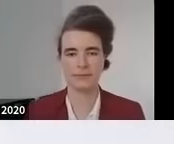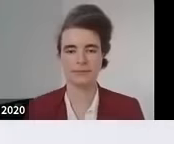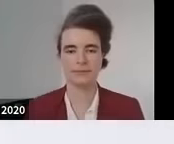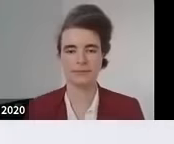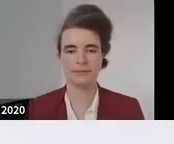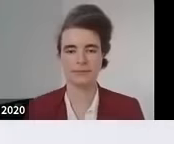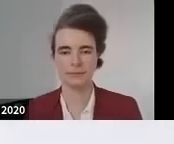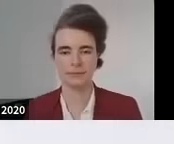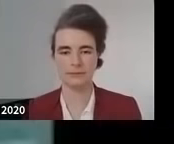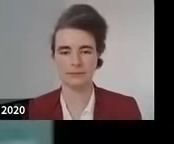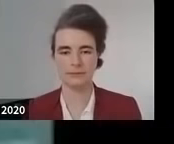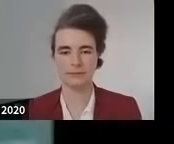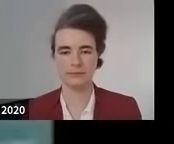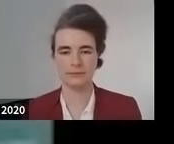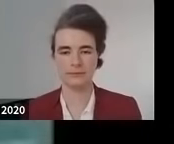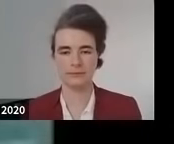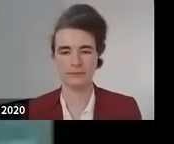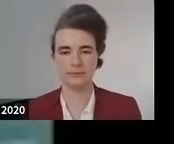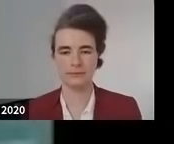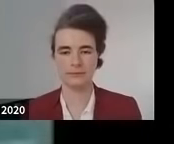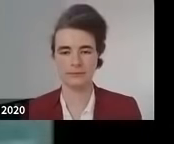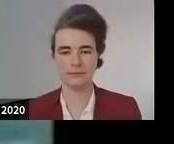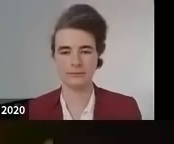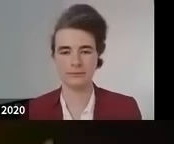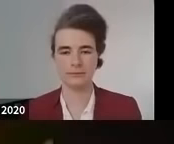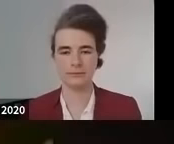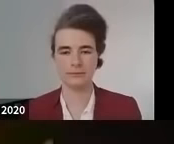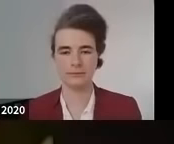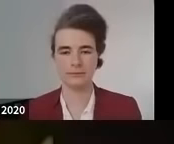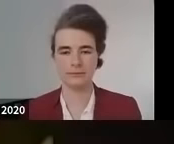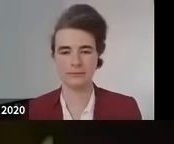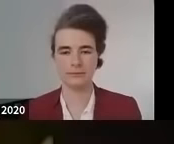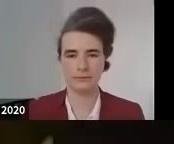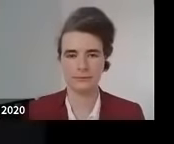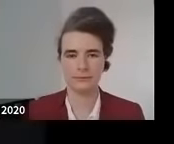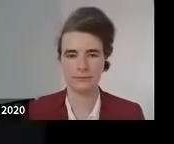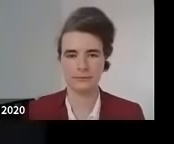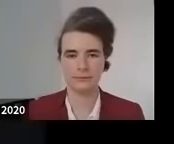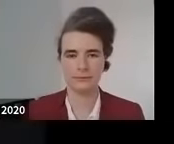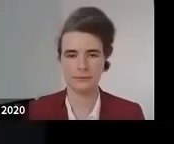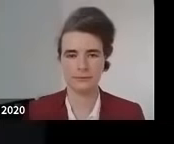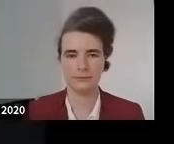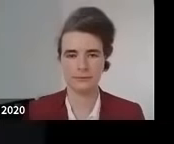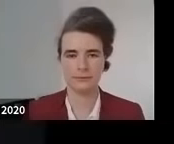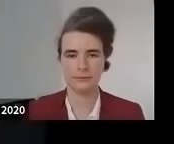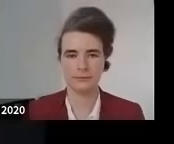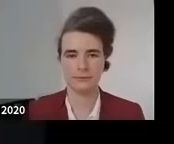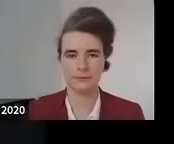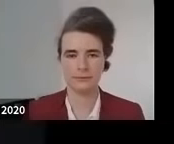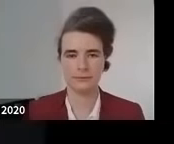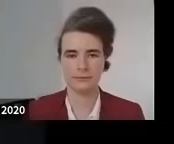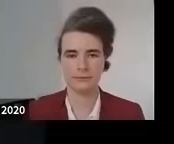but we are so intrinsically connected in terms of fashion in terms of language and in terms of music